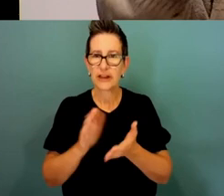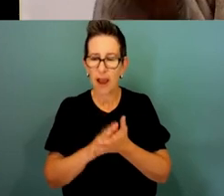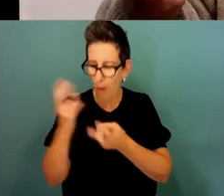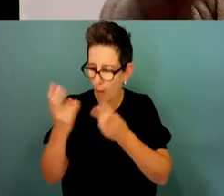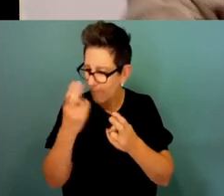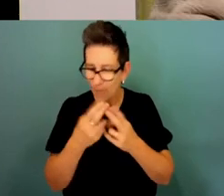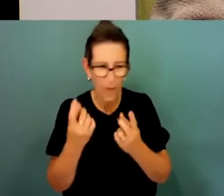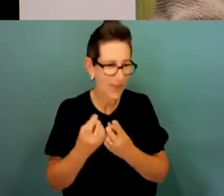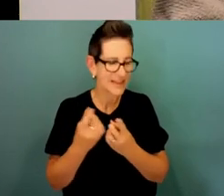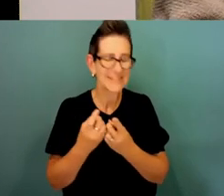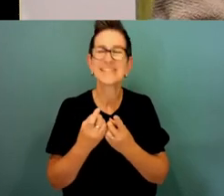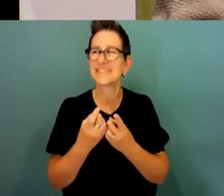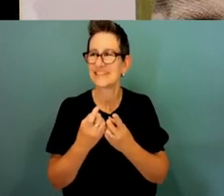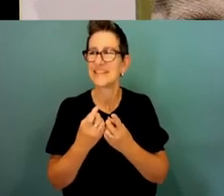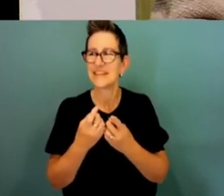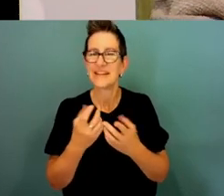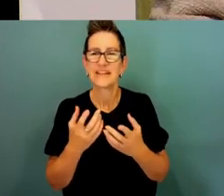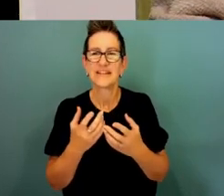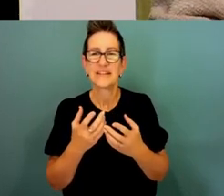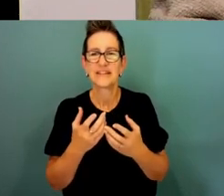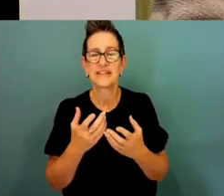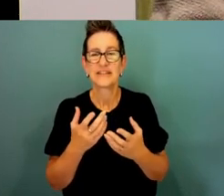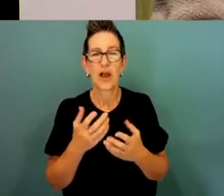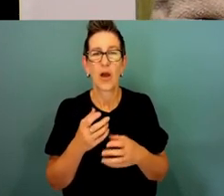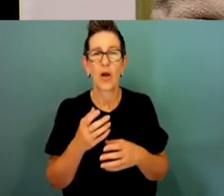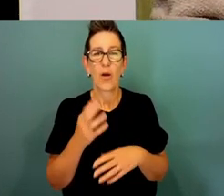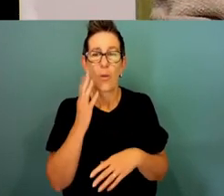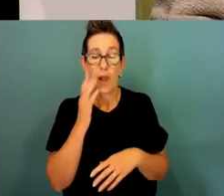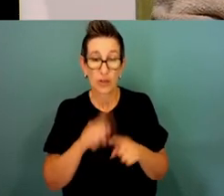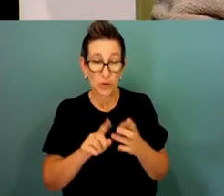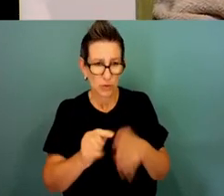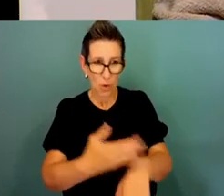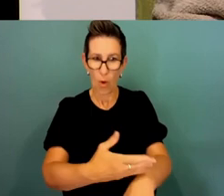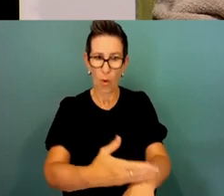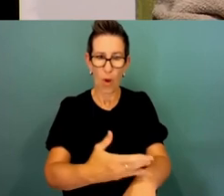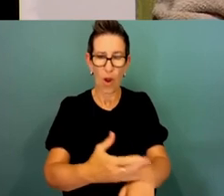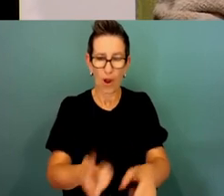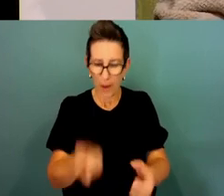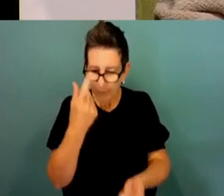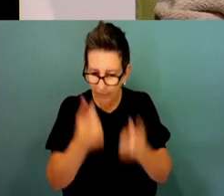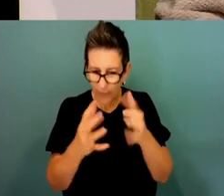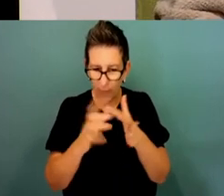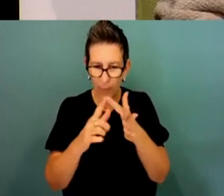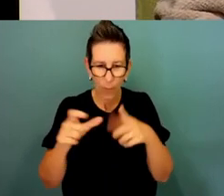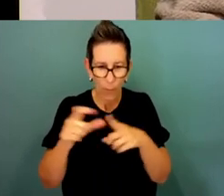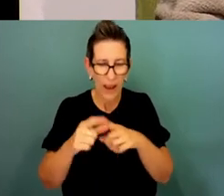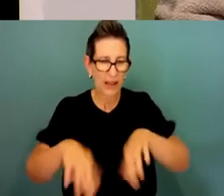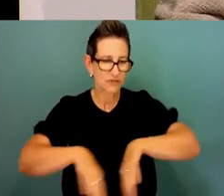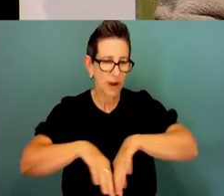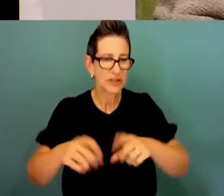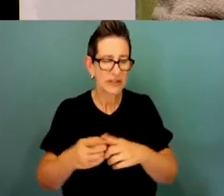they're out there doing their wonderful works, you know, getting rid of weeds and rubbish and all that sort of stuff and